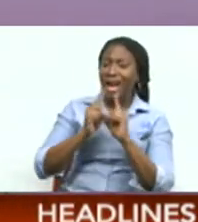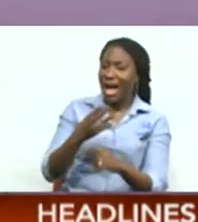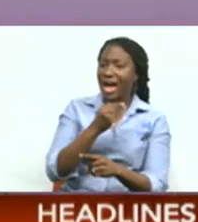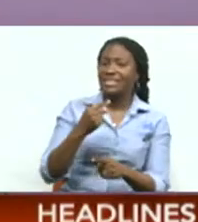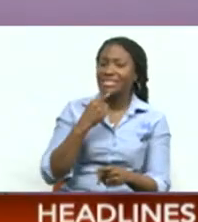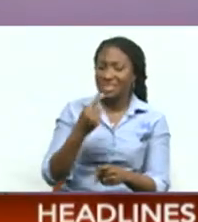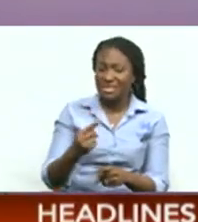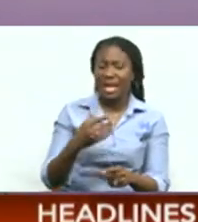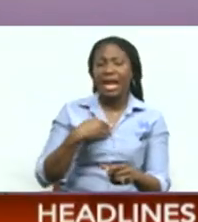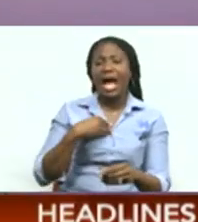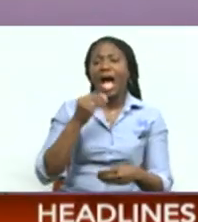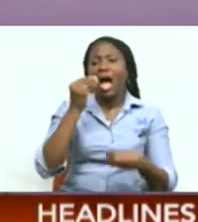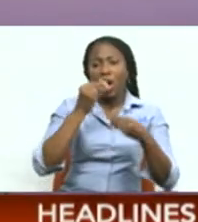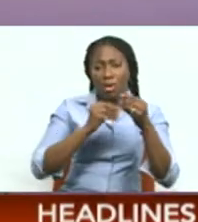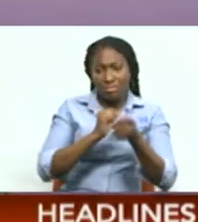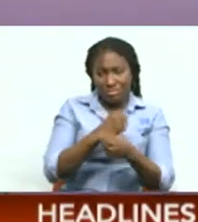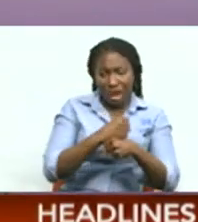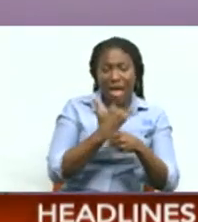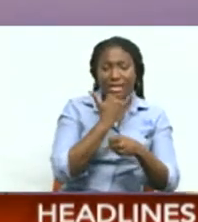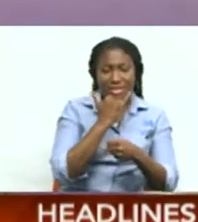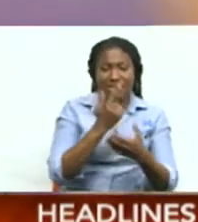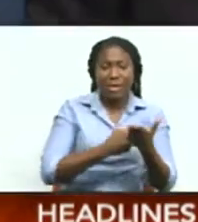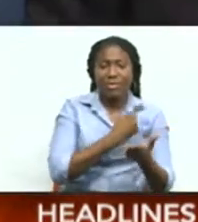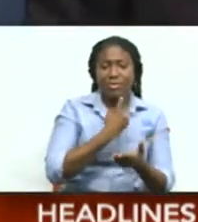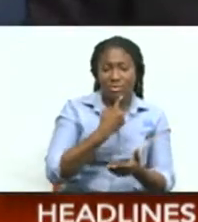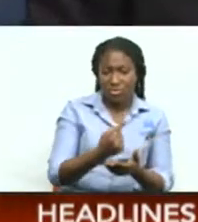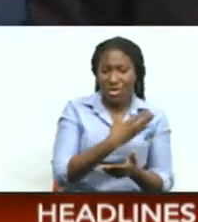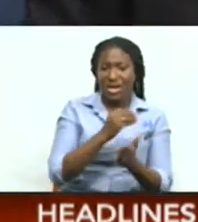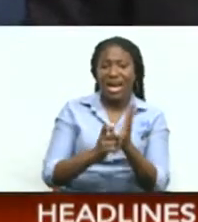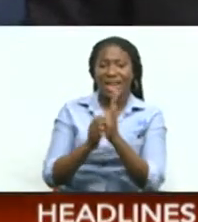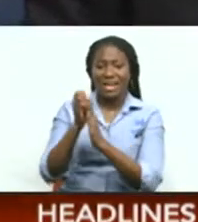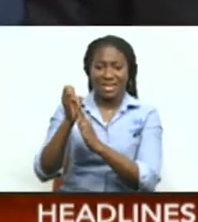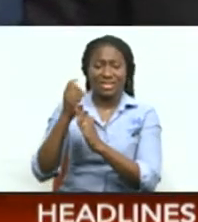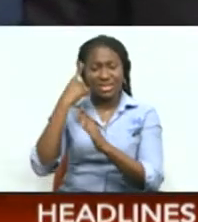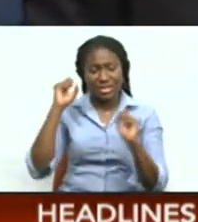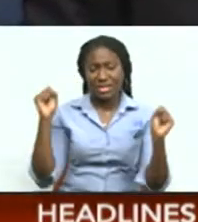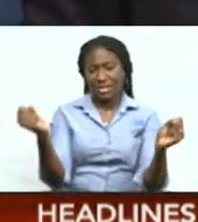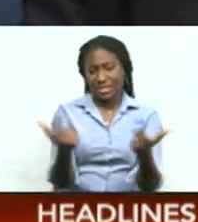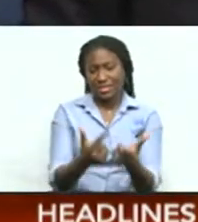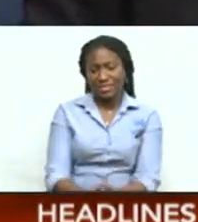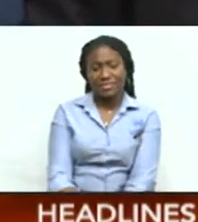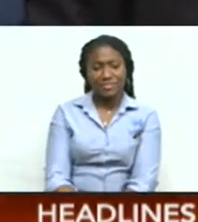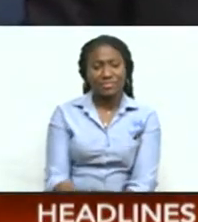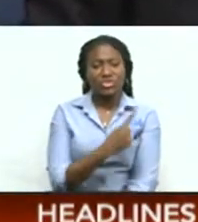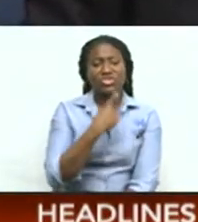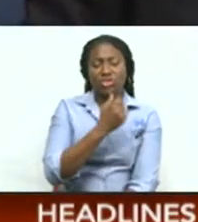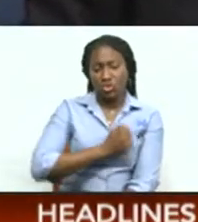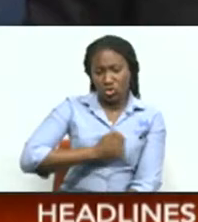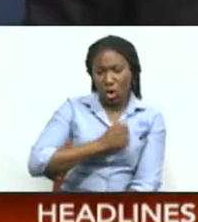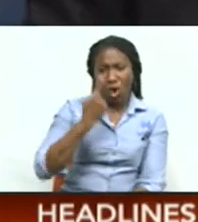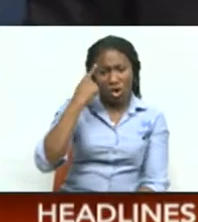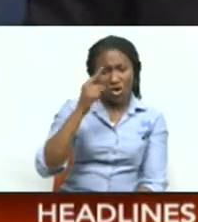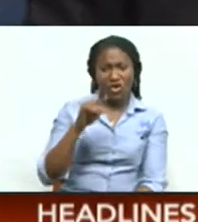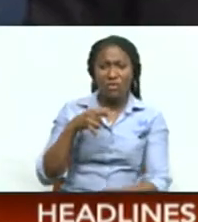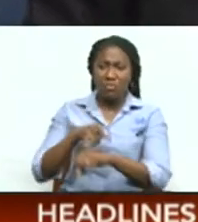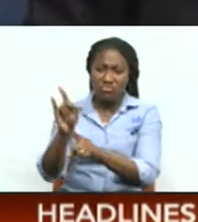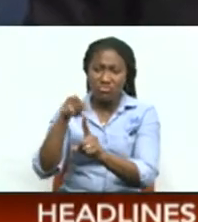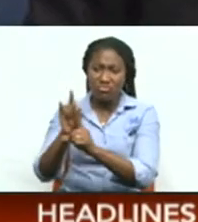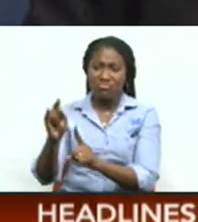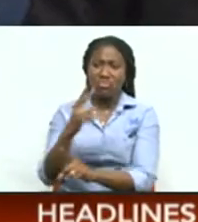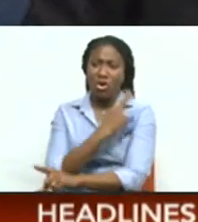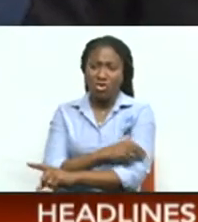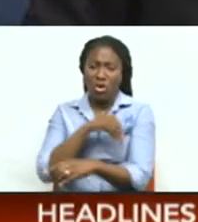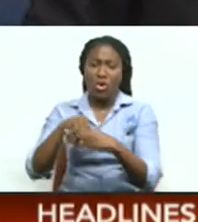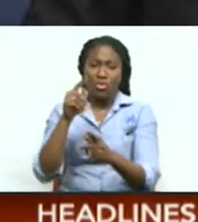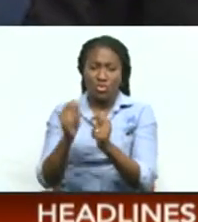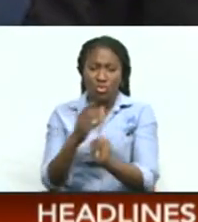were misconstrued in the article headlined, Cancer Danger, in a daily newspaper. She apologizes for the perceived attack on the public health care